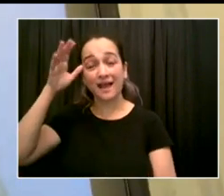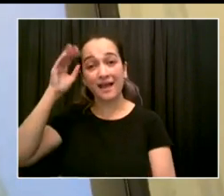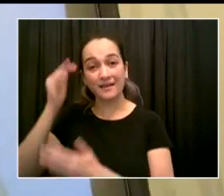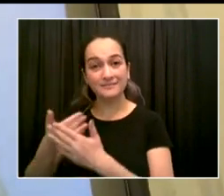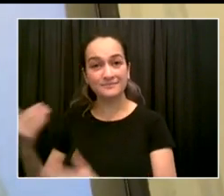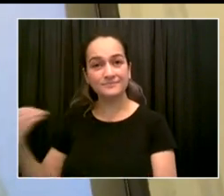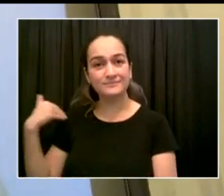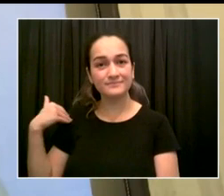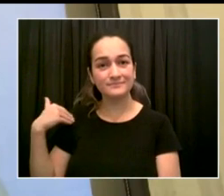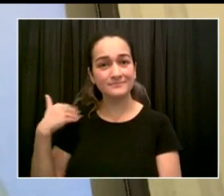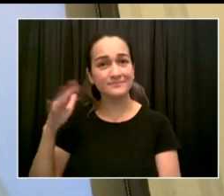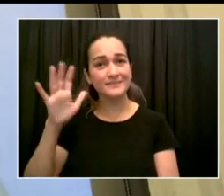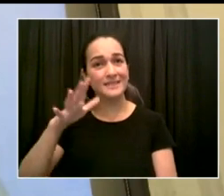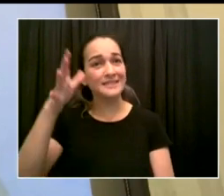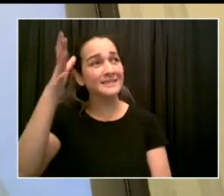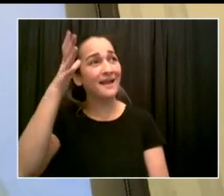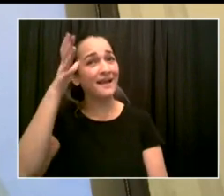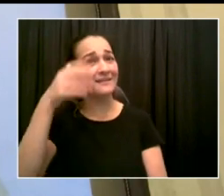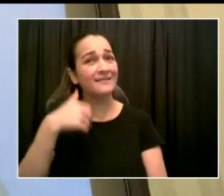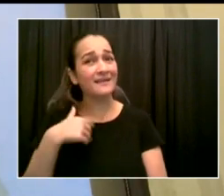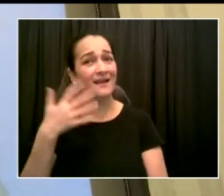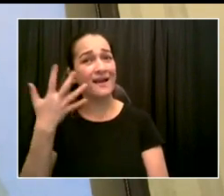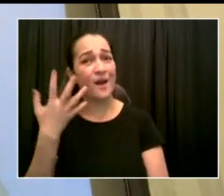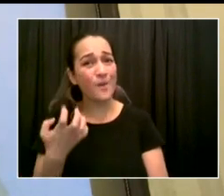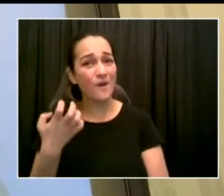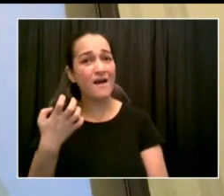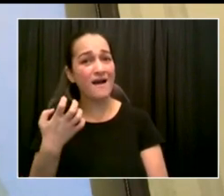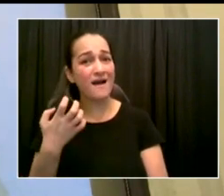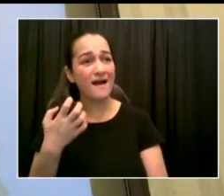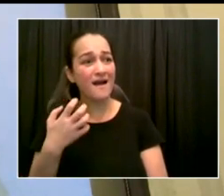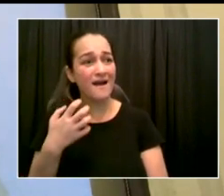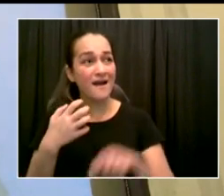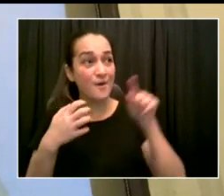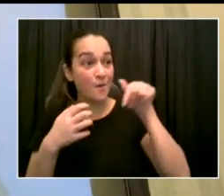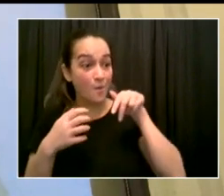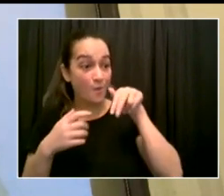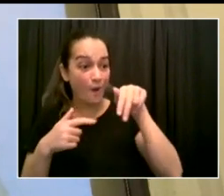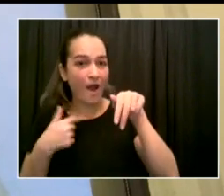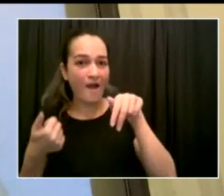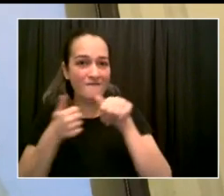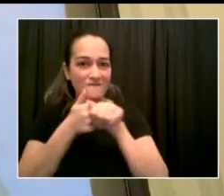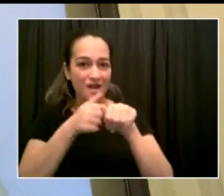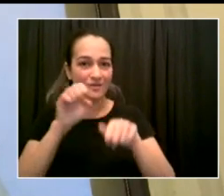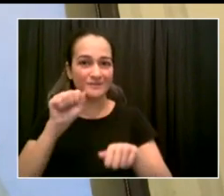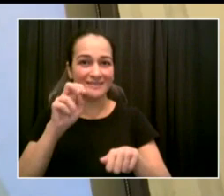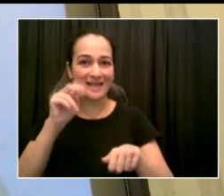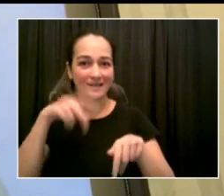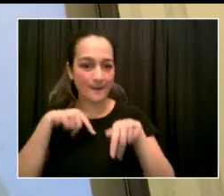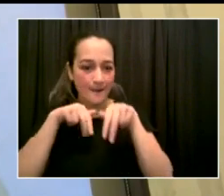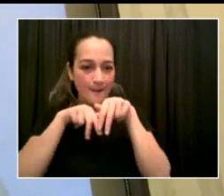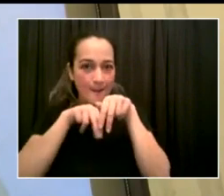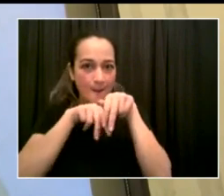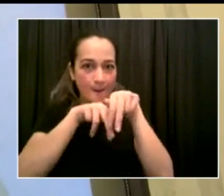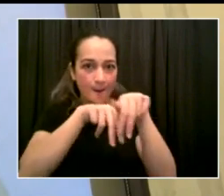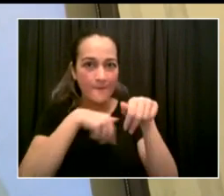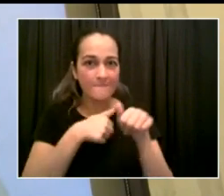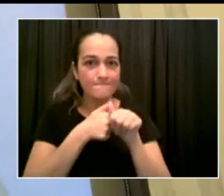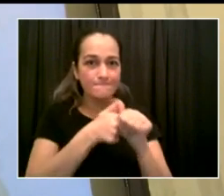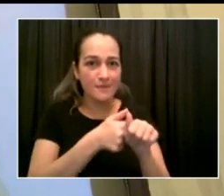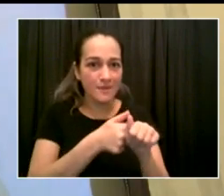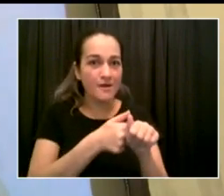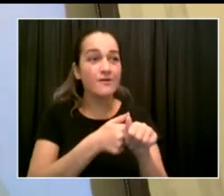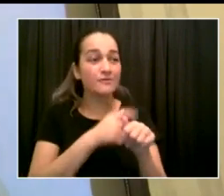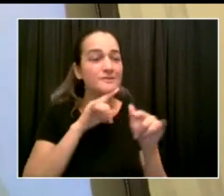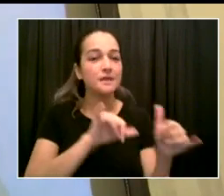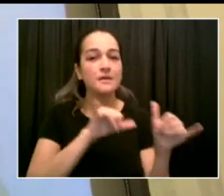to get the vaccine. Two of the tragic phrases that I've heard, especially during the last year or